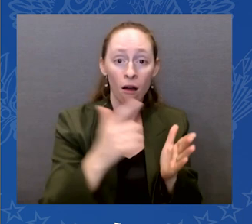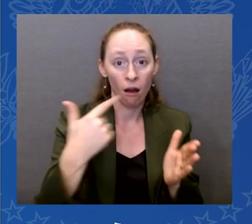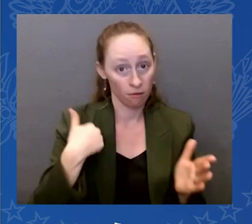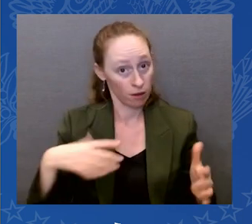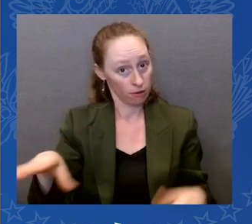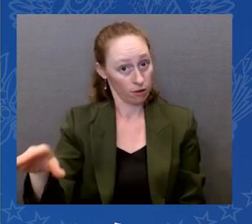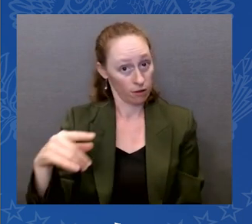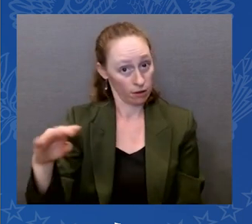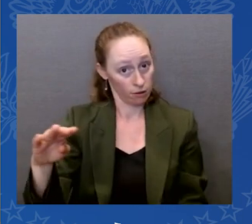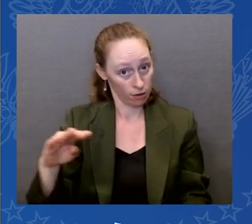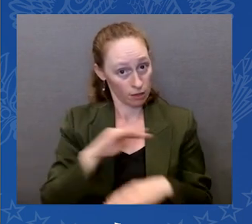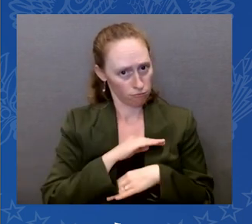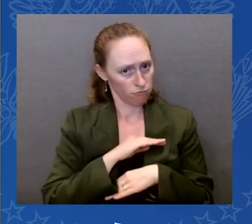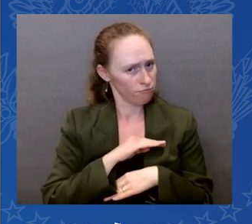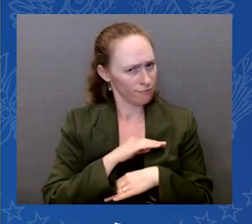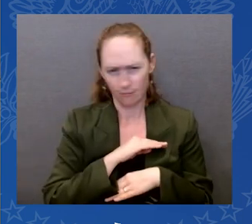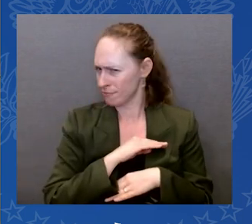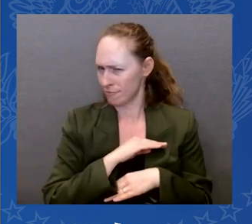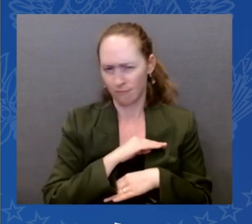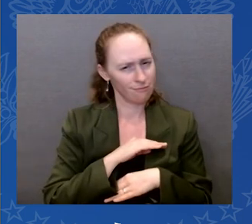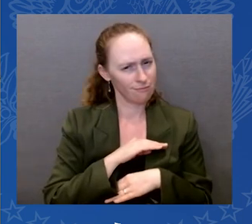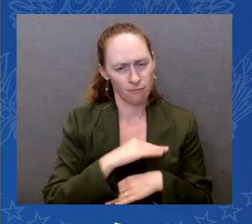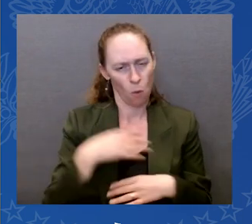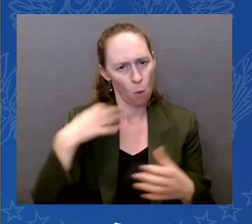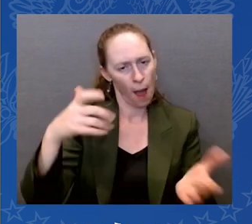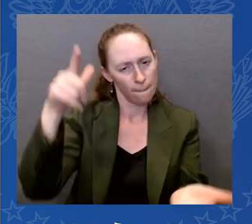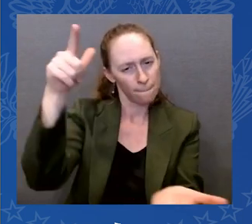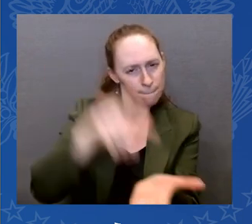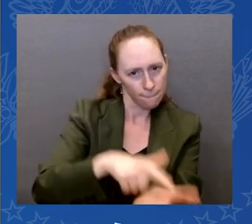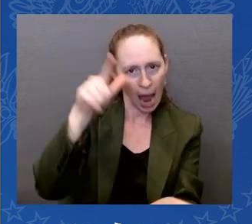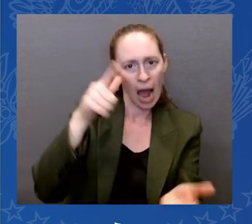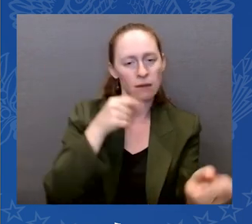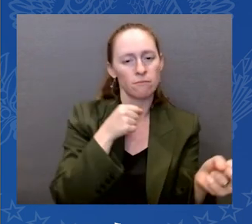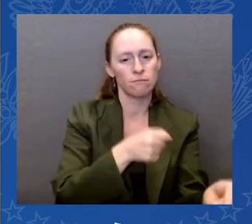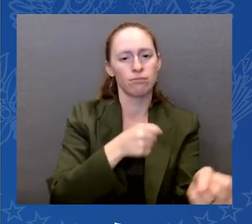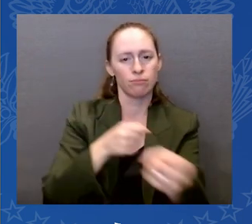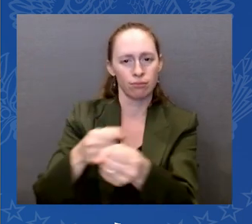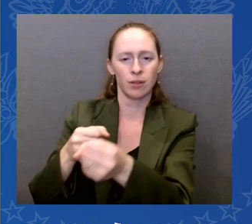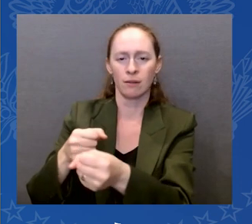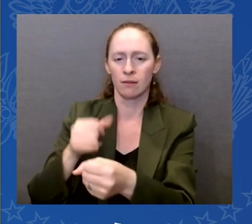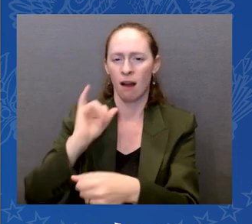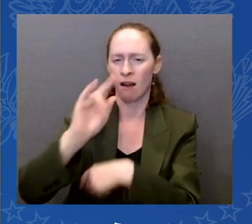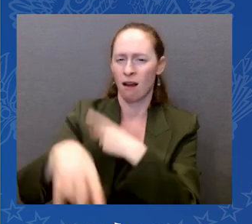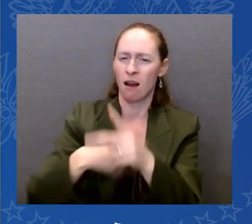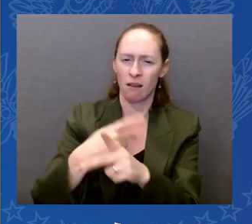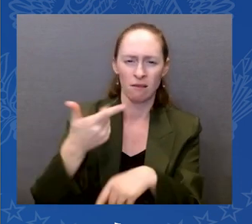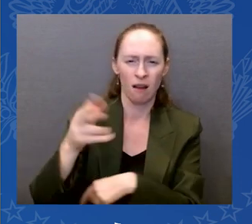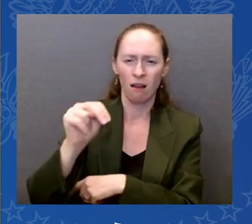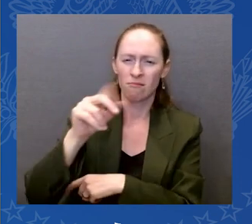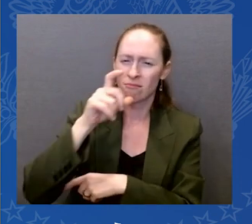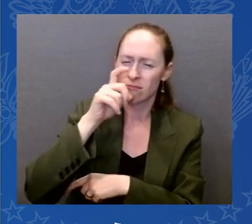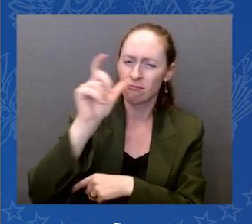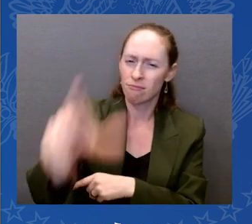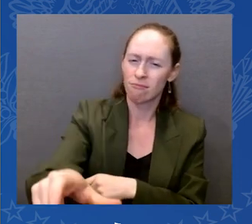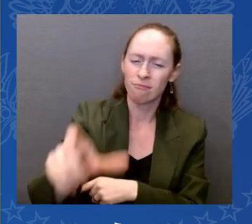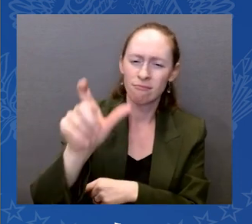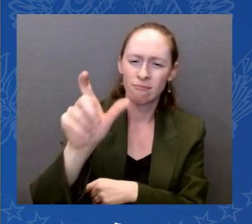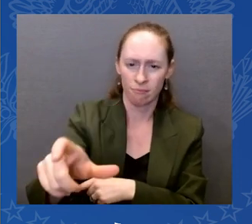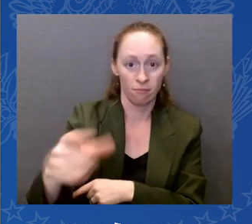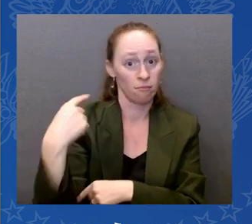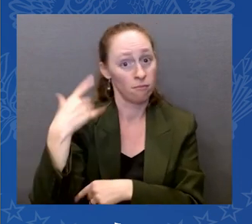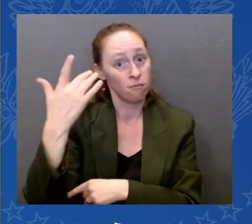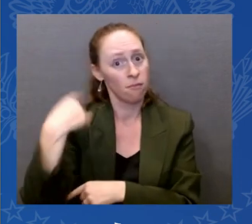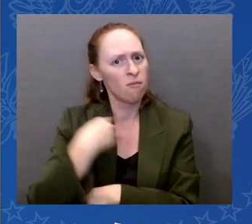Because when we banned it, mass murders stopped, and we changed it and went back